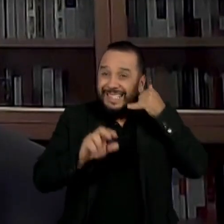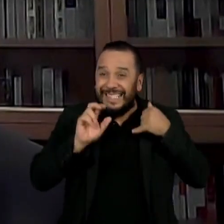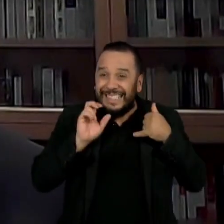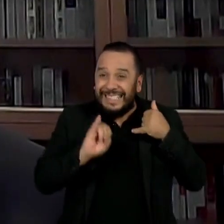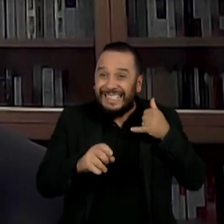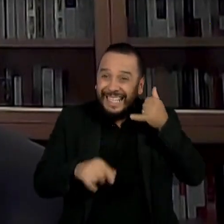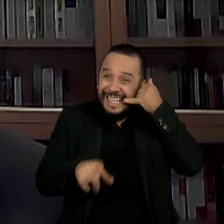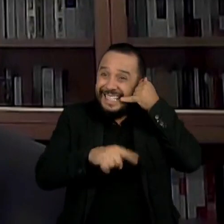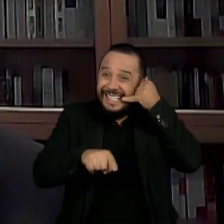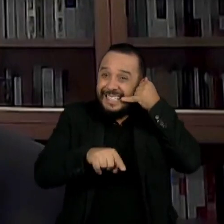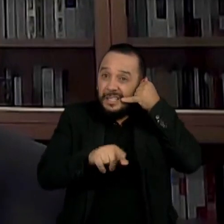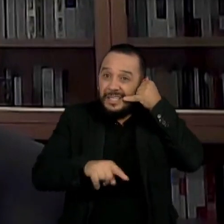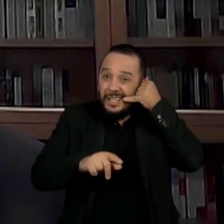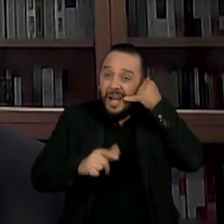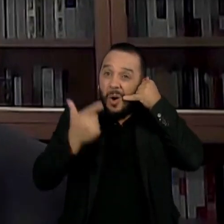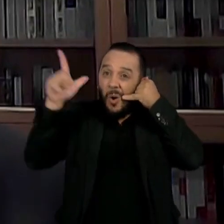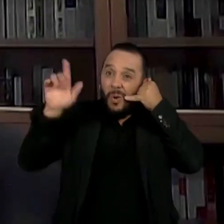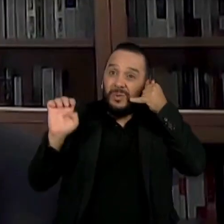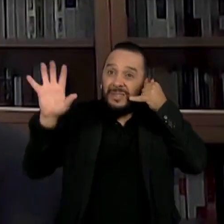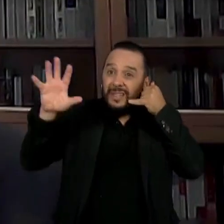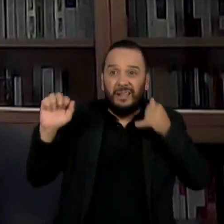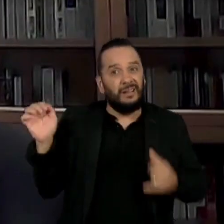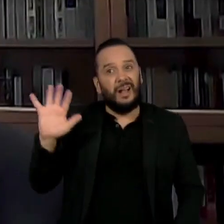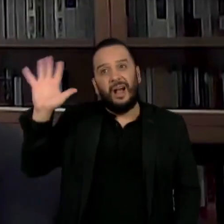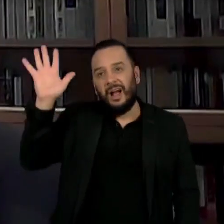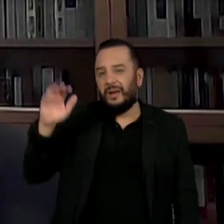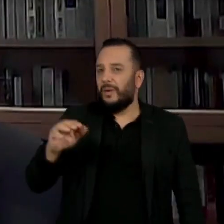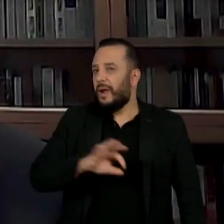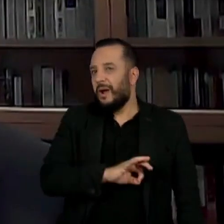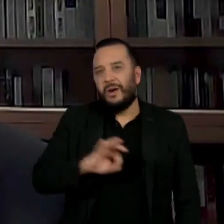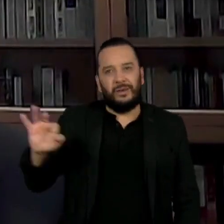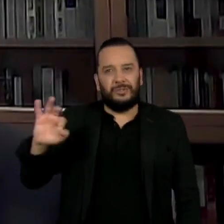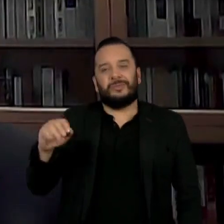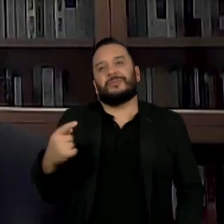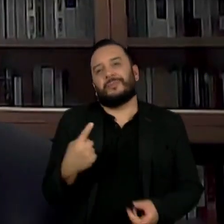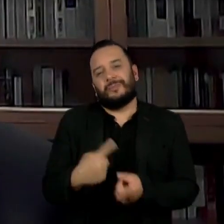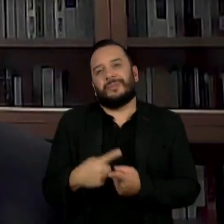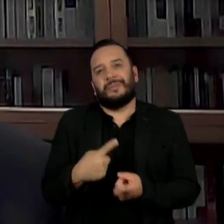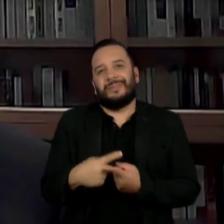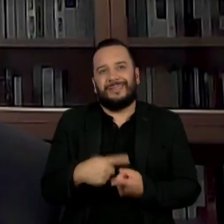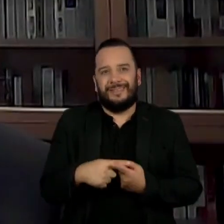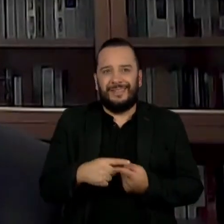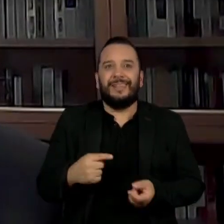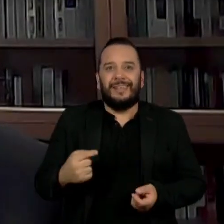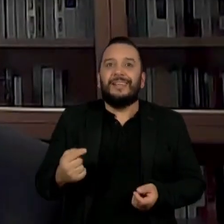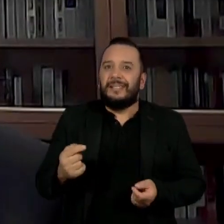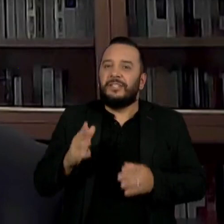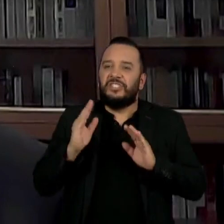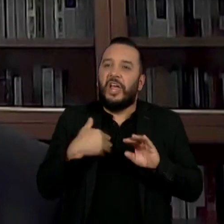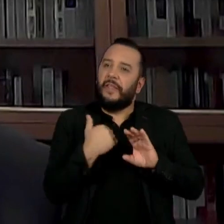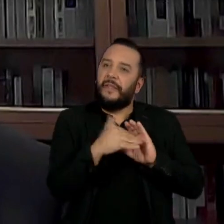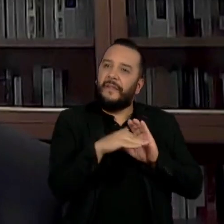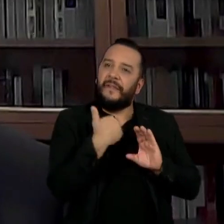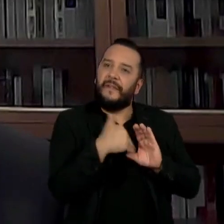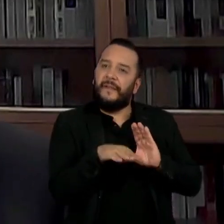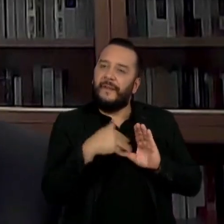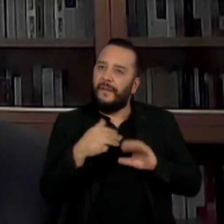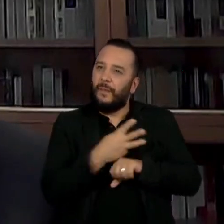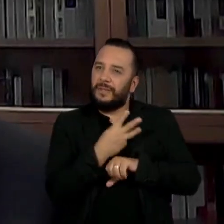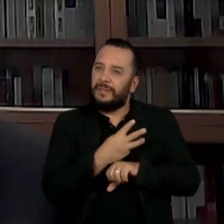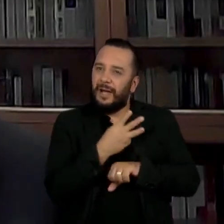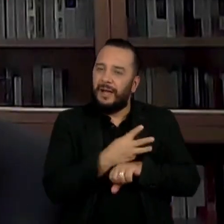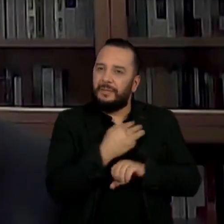expensive call. this was great for the novelist because it means that instead of having text exchanges,